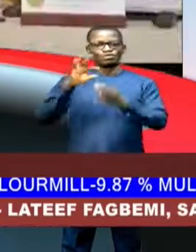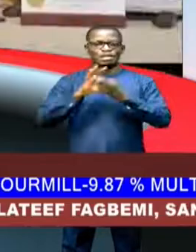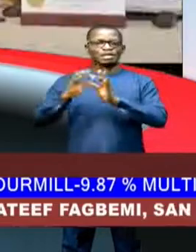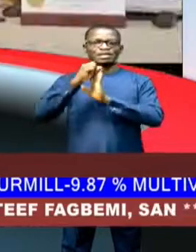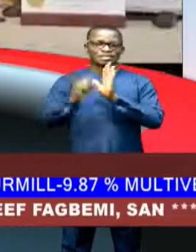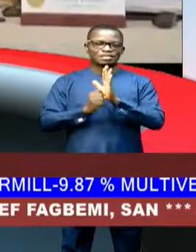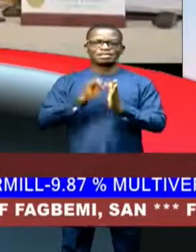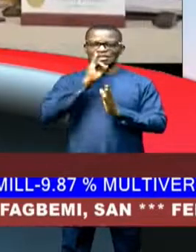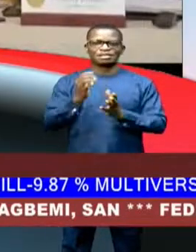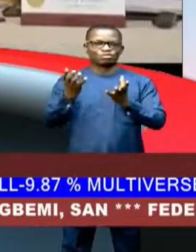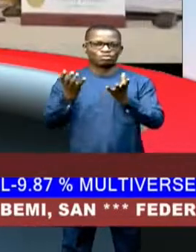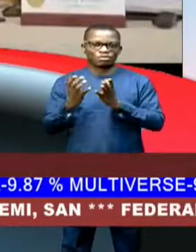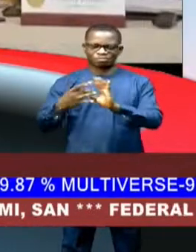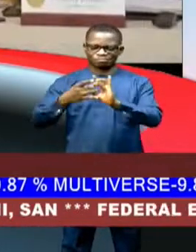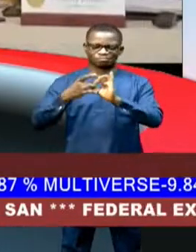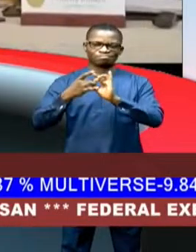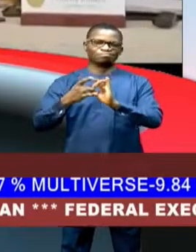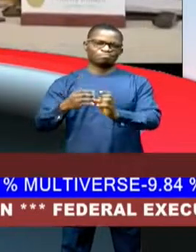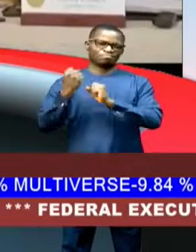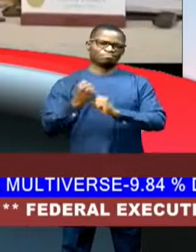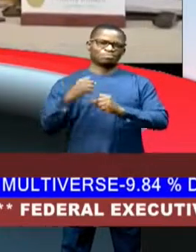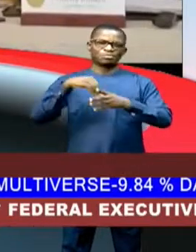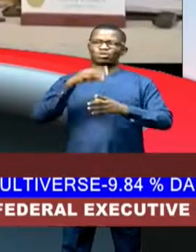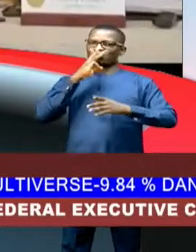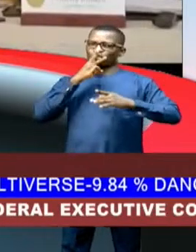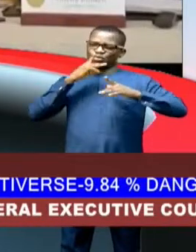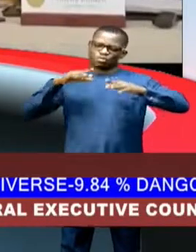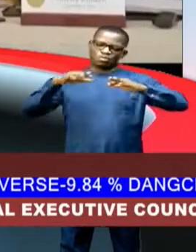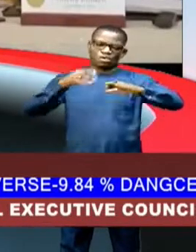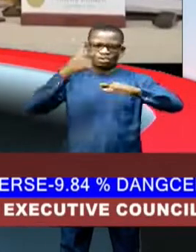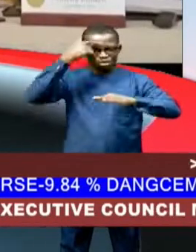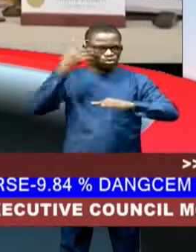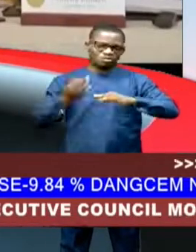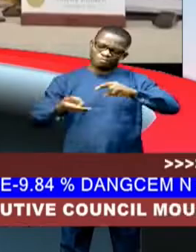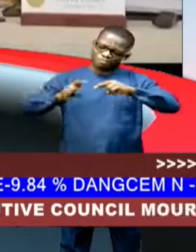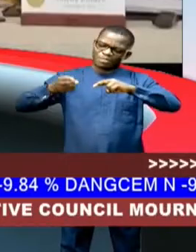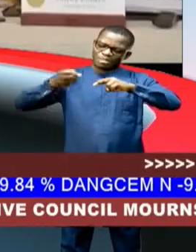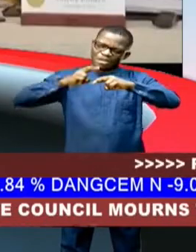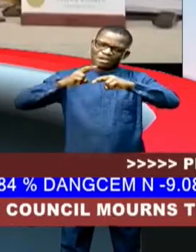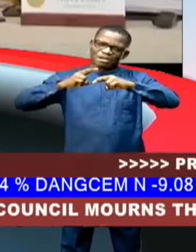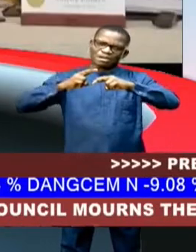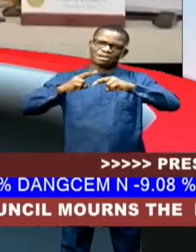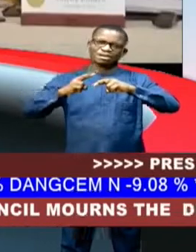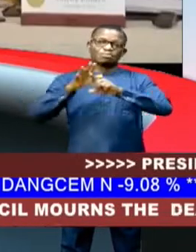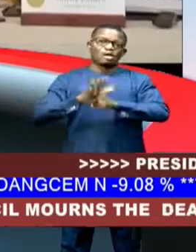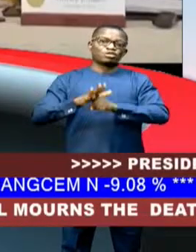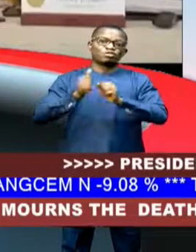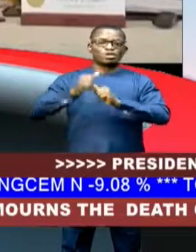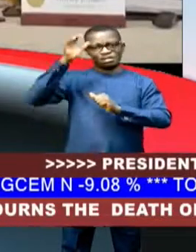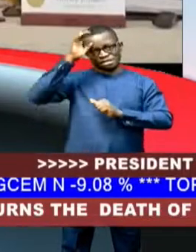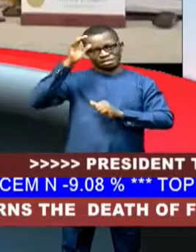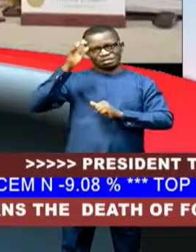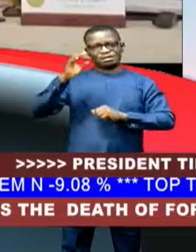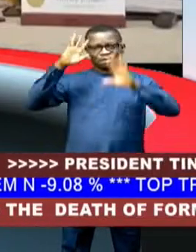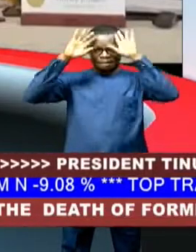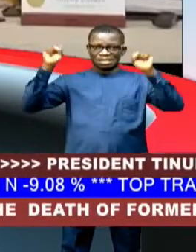seeking to strengthen alliances in the Pacific amid rights, rising tensions with China. President Joe Biden vowed that the U.S.